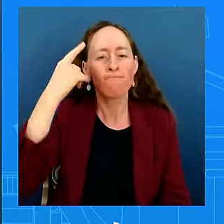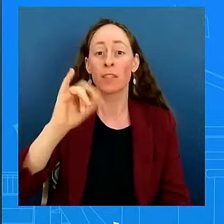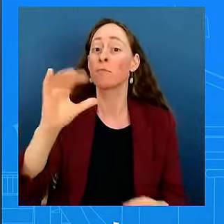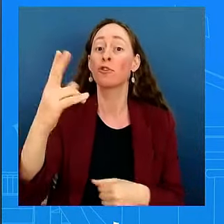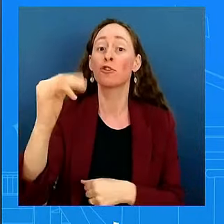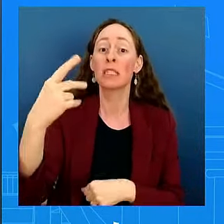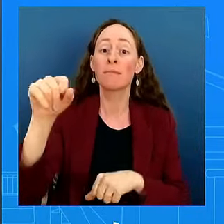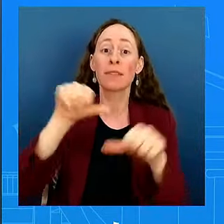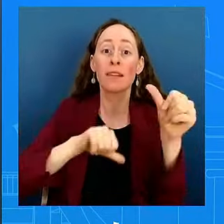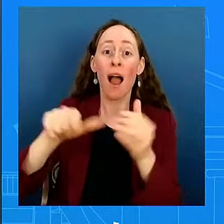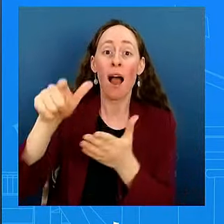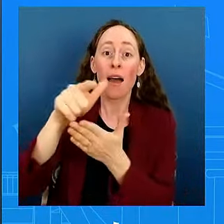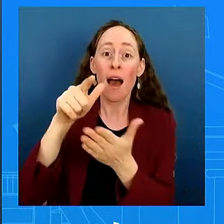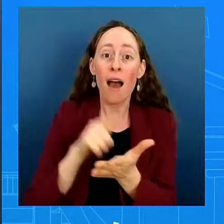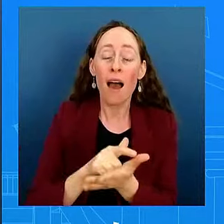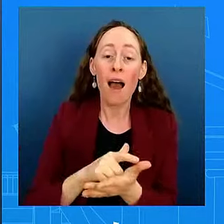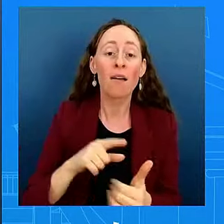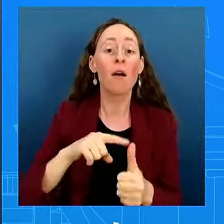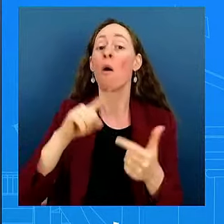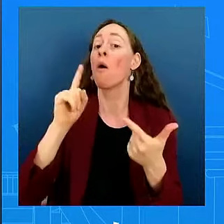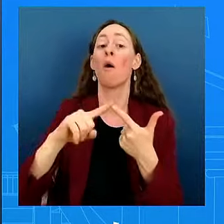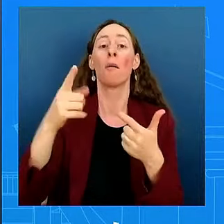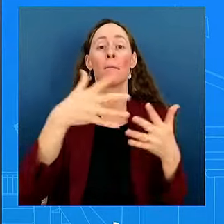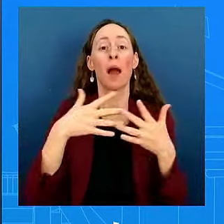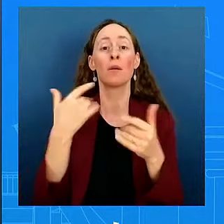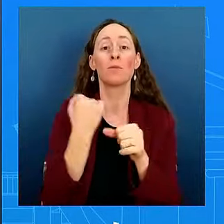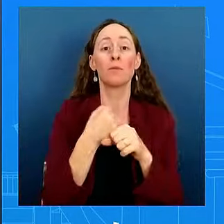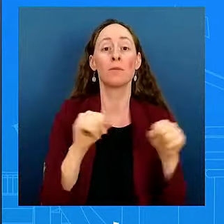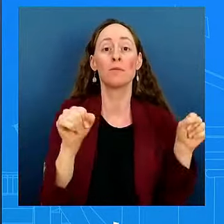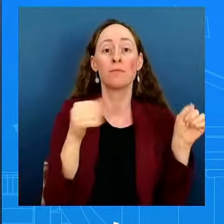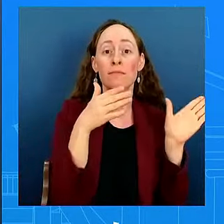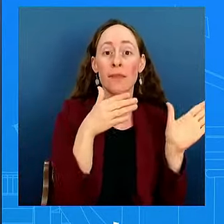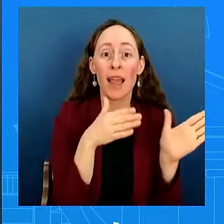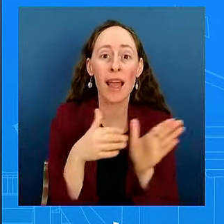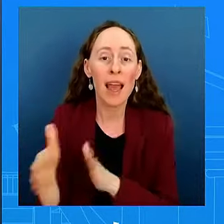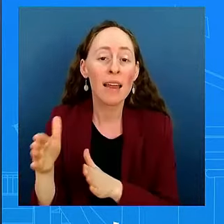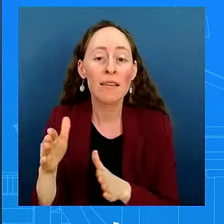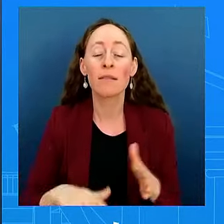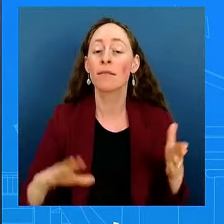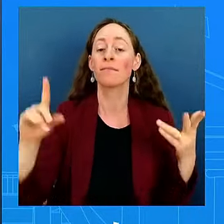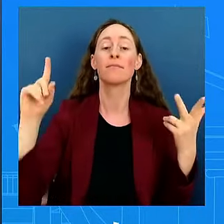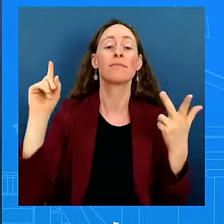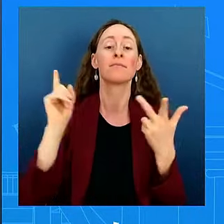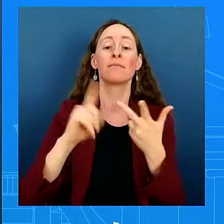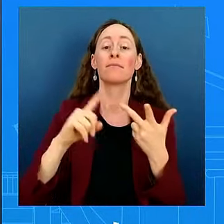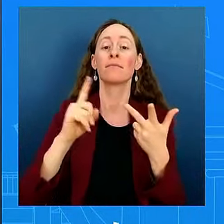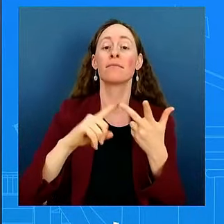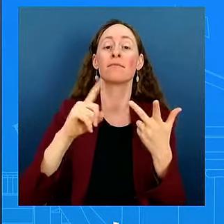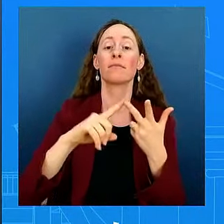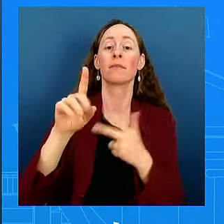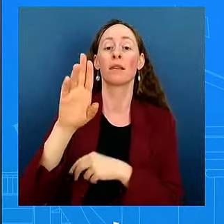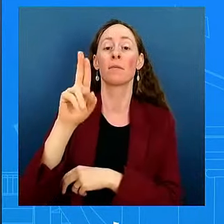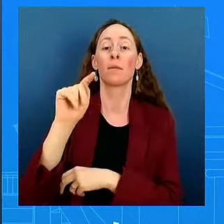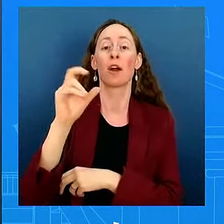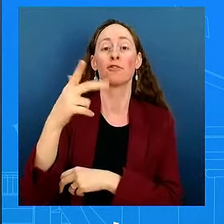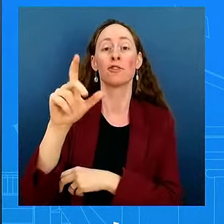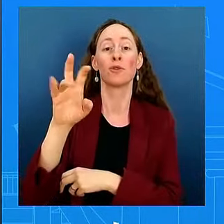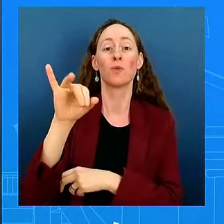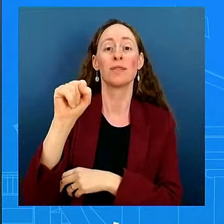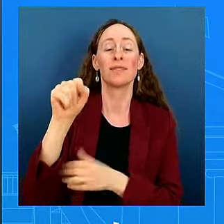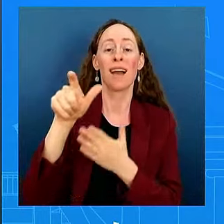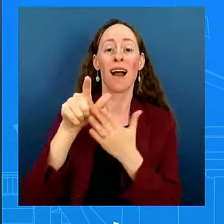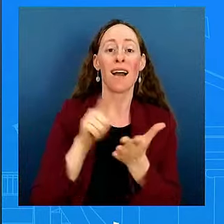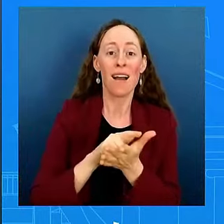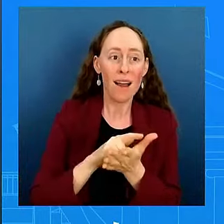the Butch Lewis Act, which helped literally millions of retirees retain their